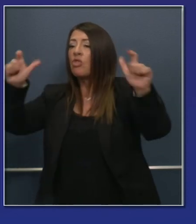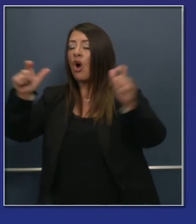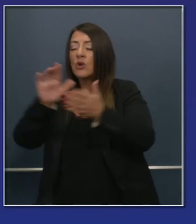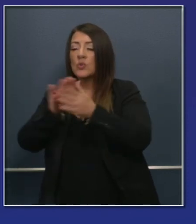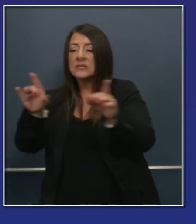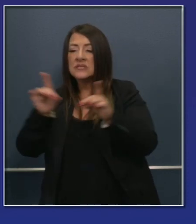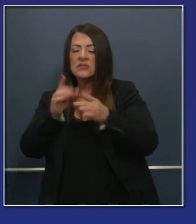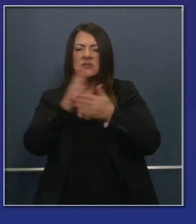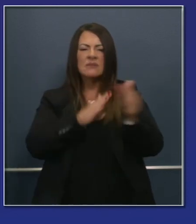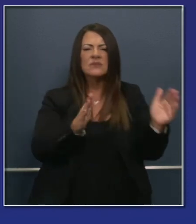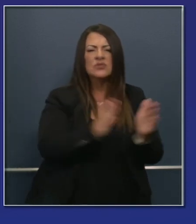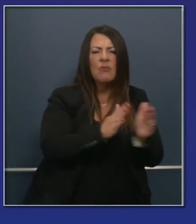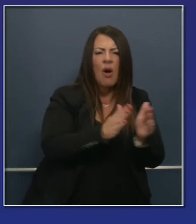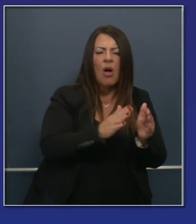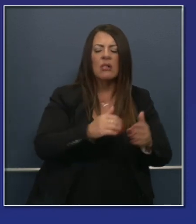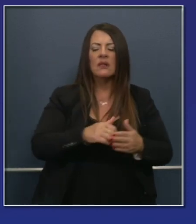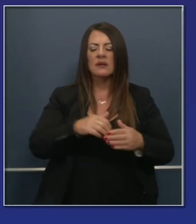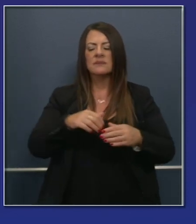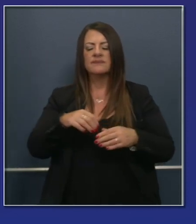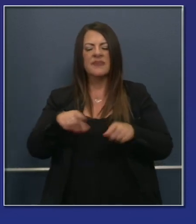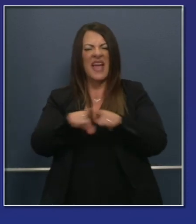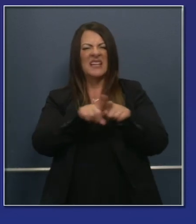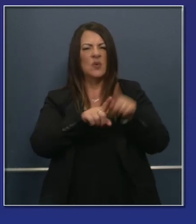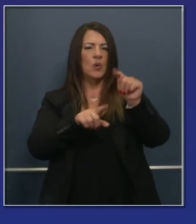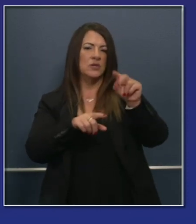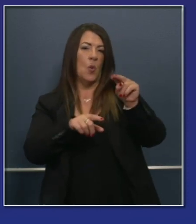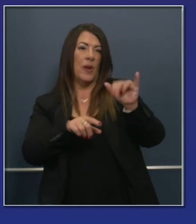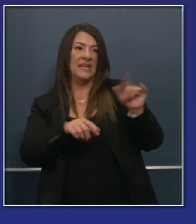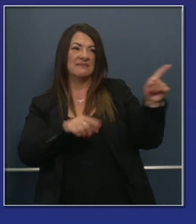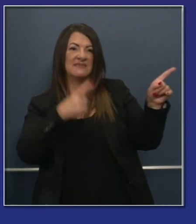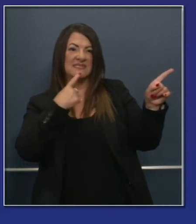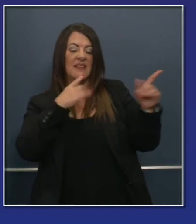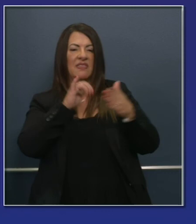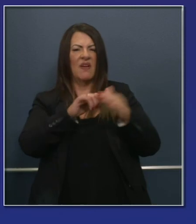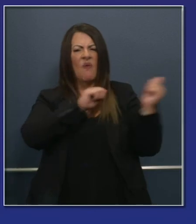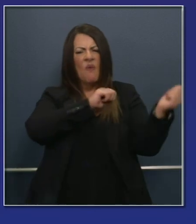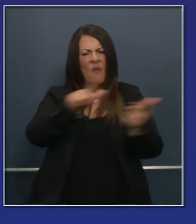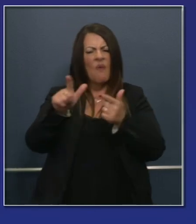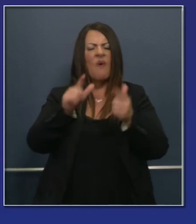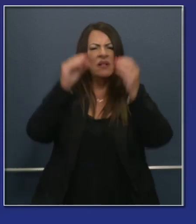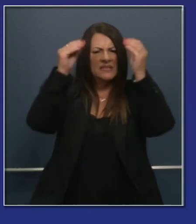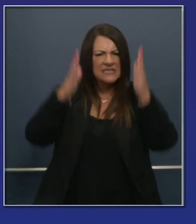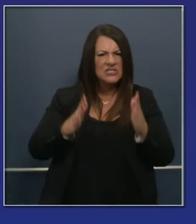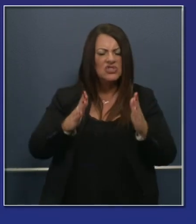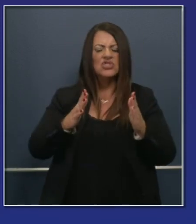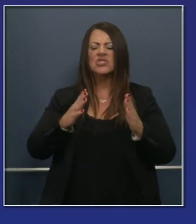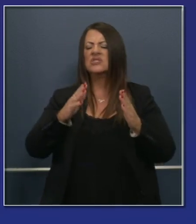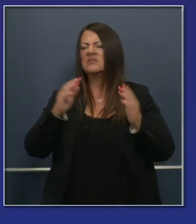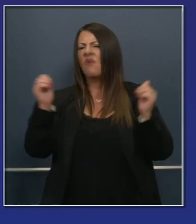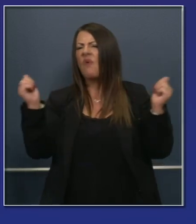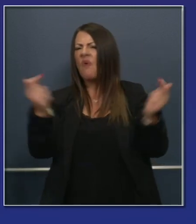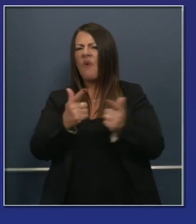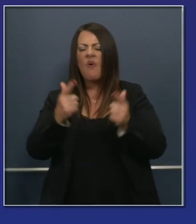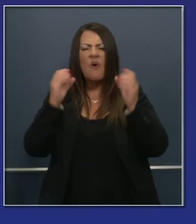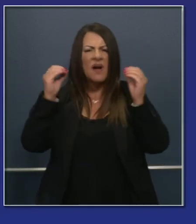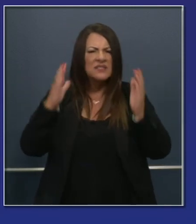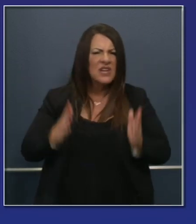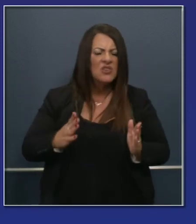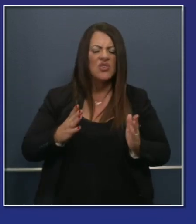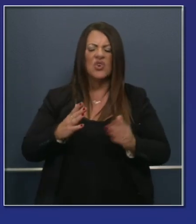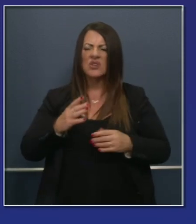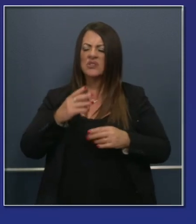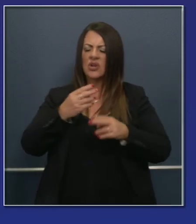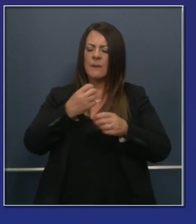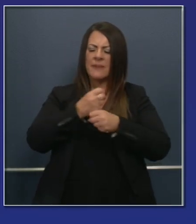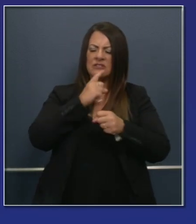and as the state superintendent said, educators in California really are leaning in, both on the quality